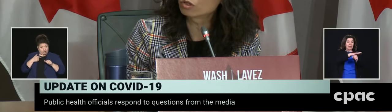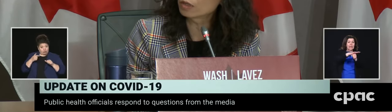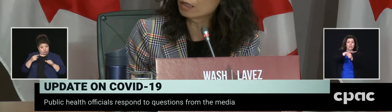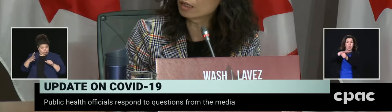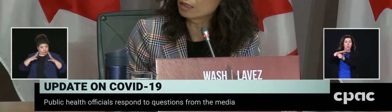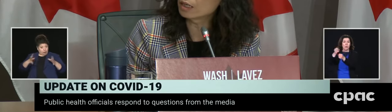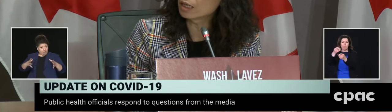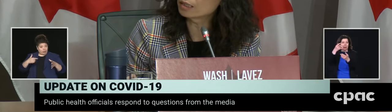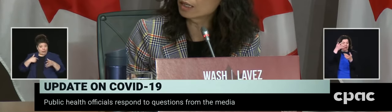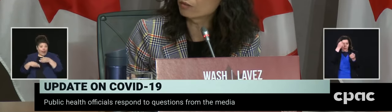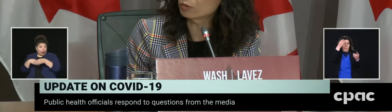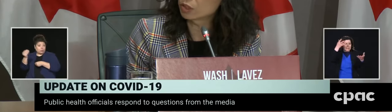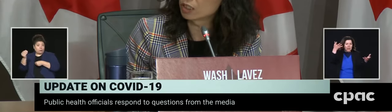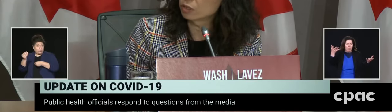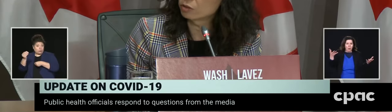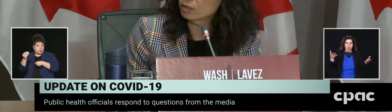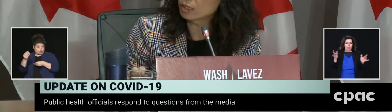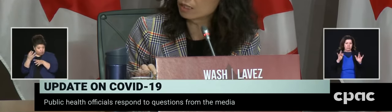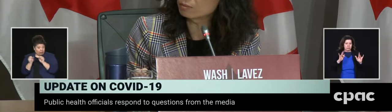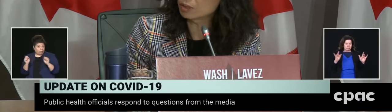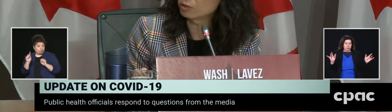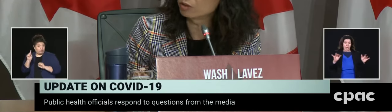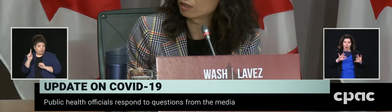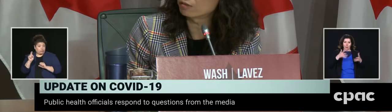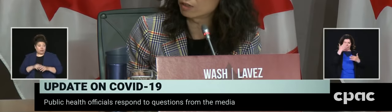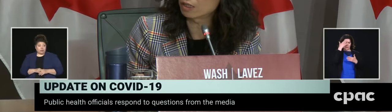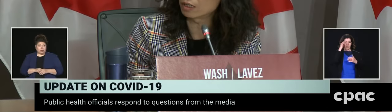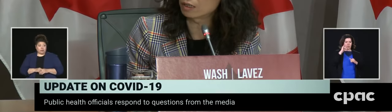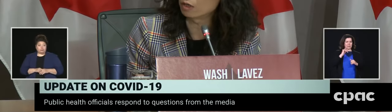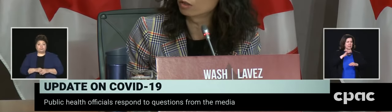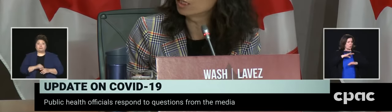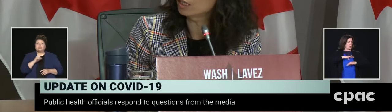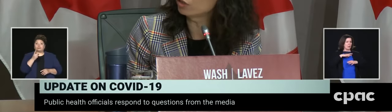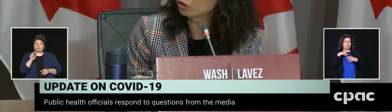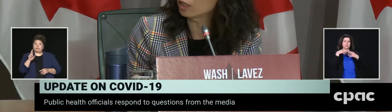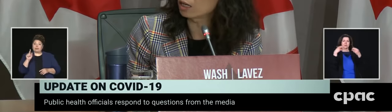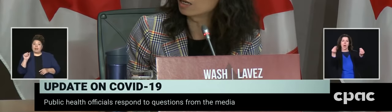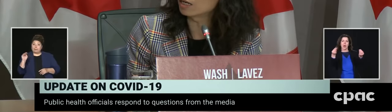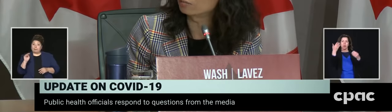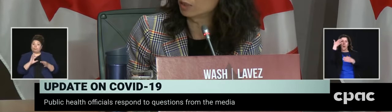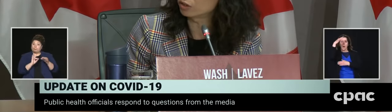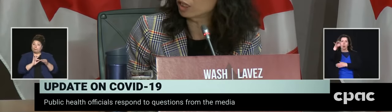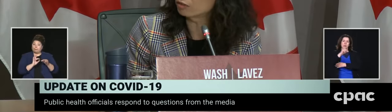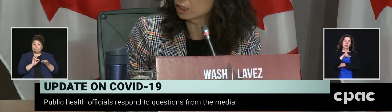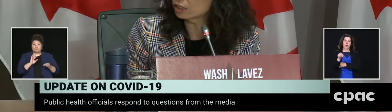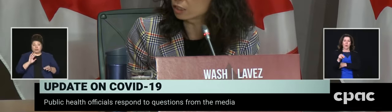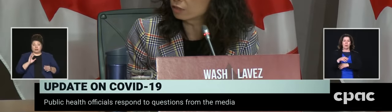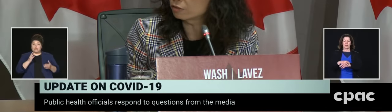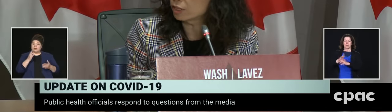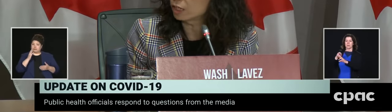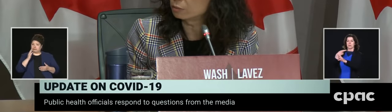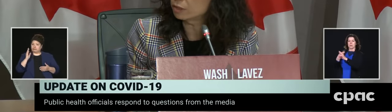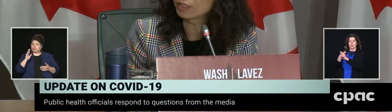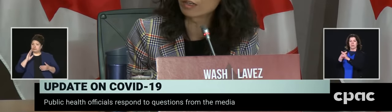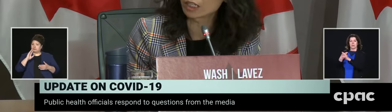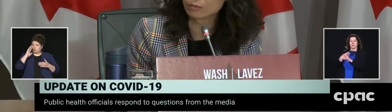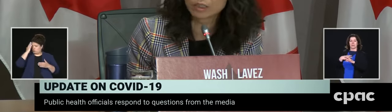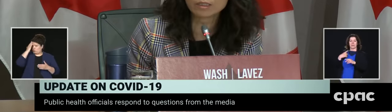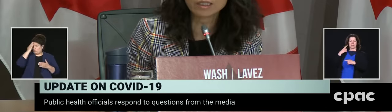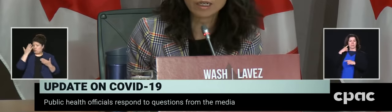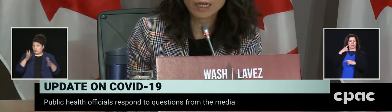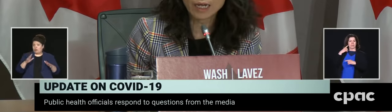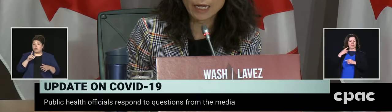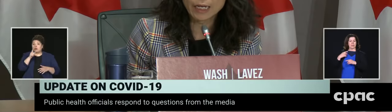So I think as everyone knows that people of older age are at much higher risk of severe